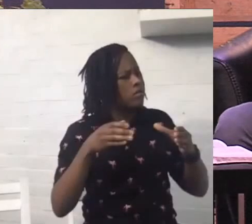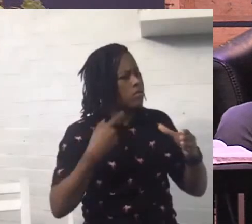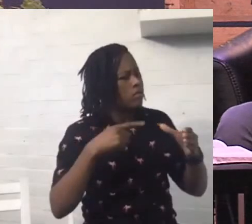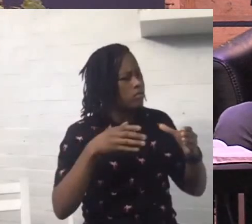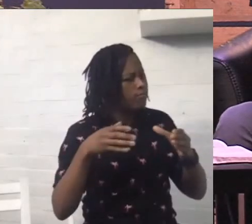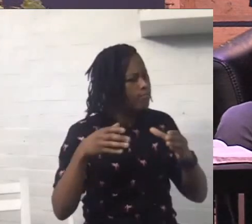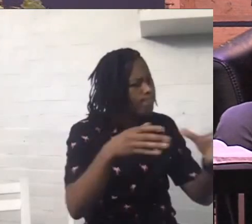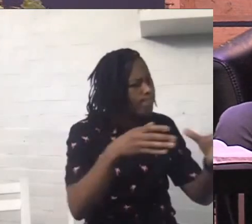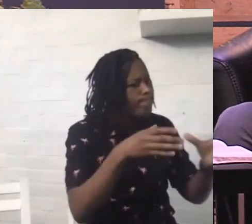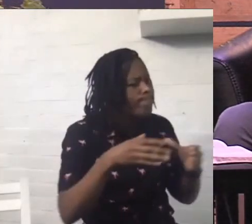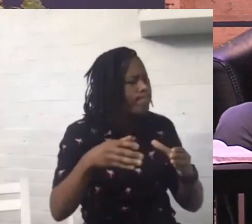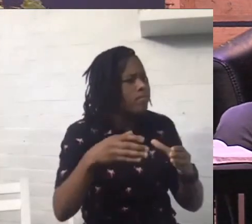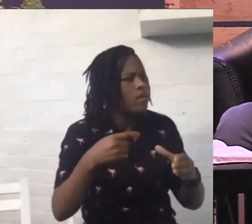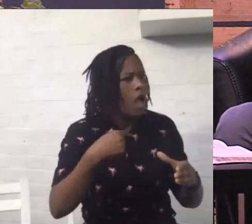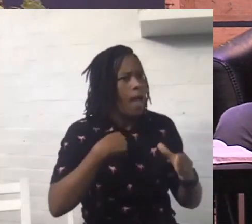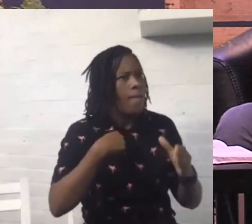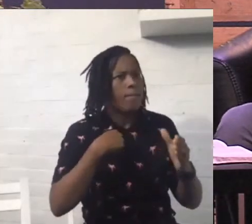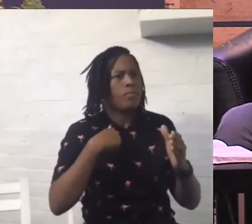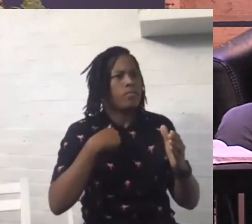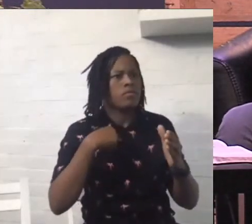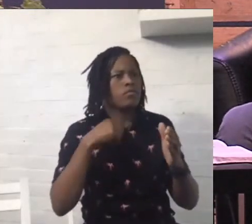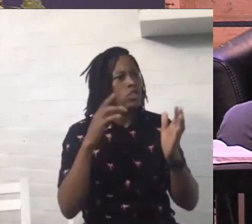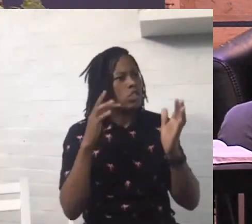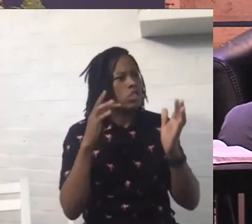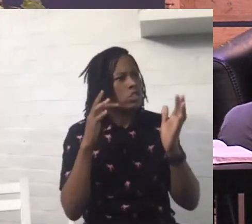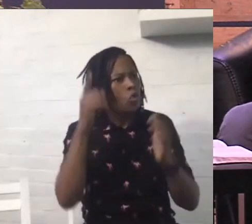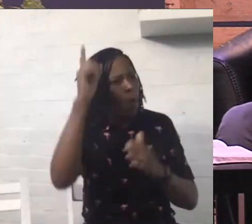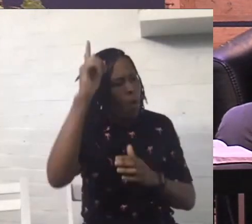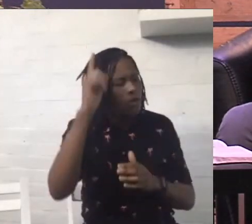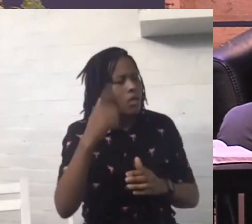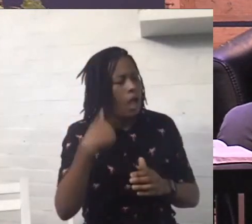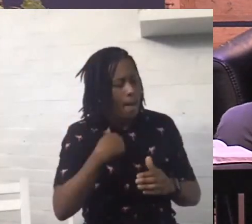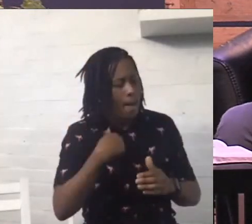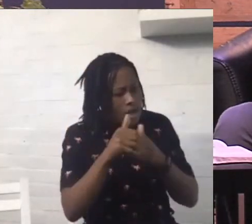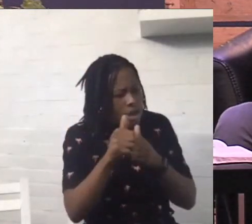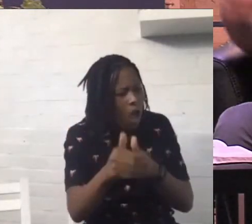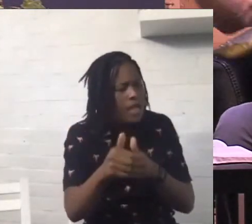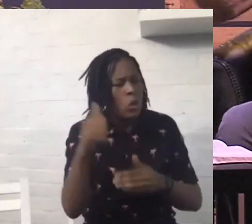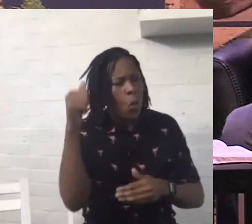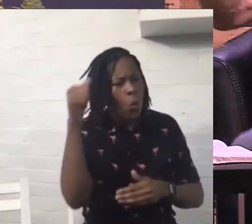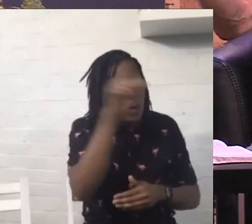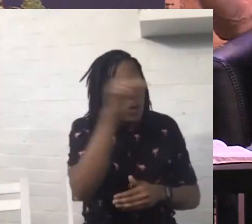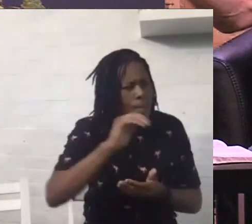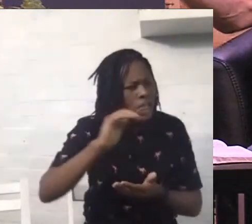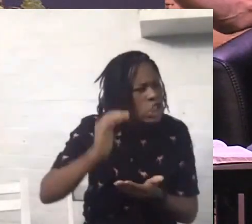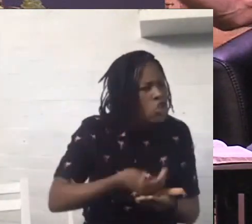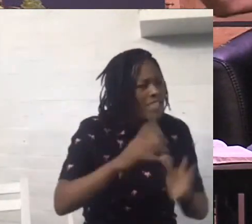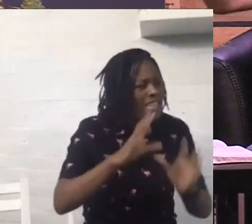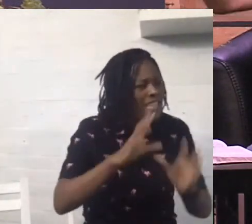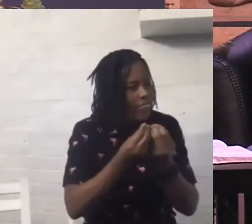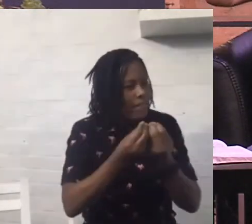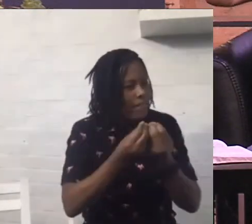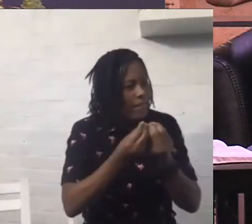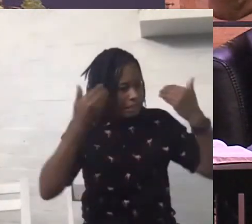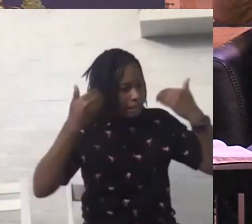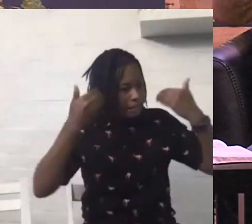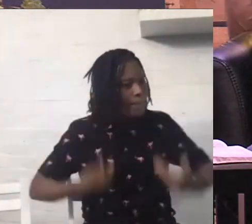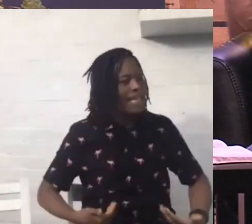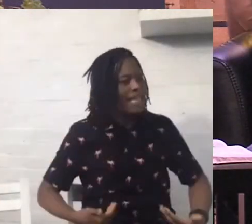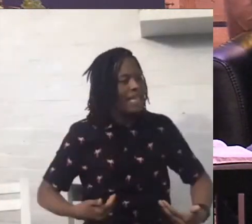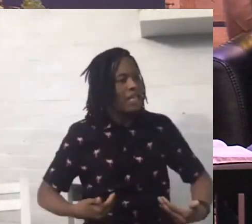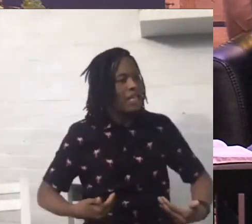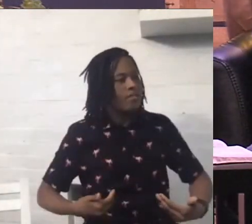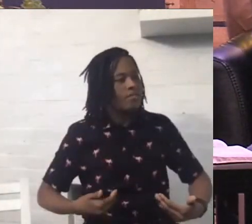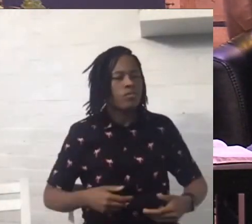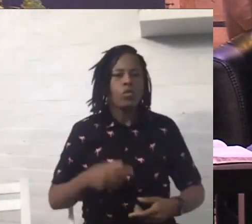guidance wisdom security everything you need is in me what we have to do is taste and see that